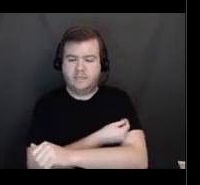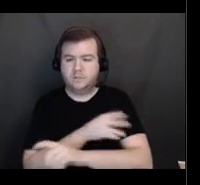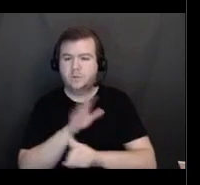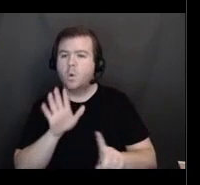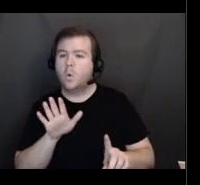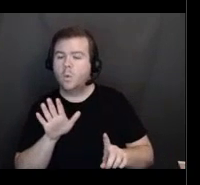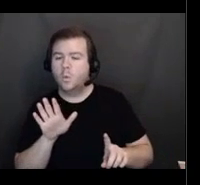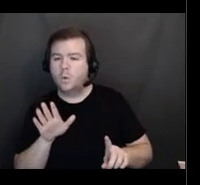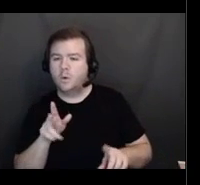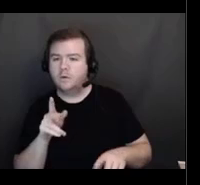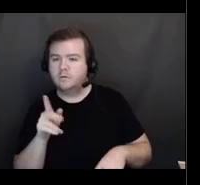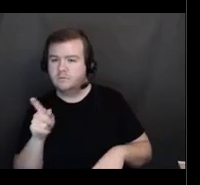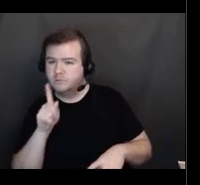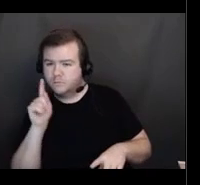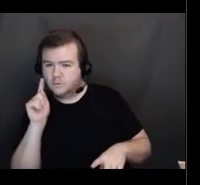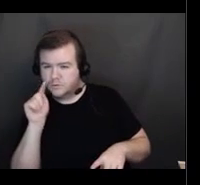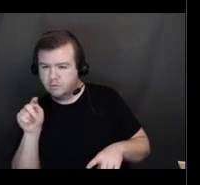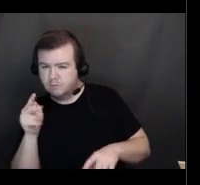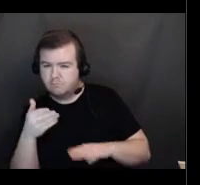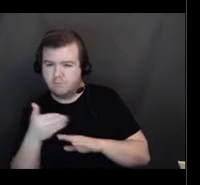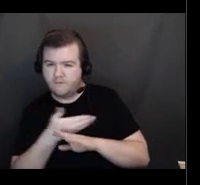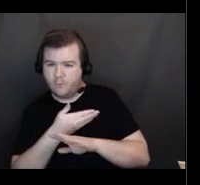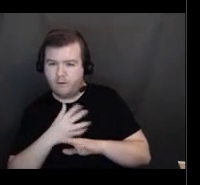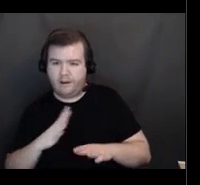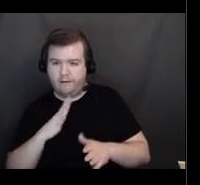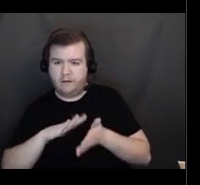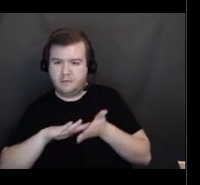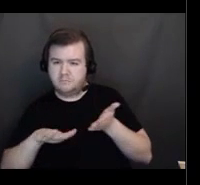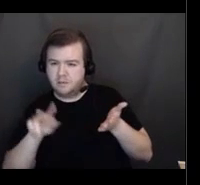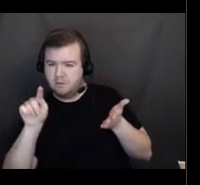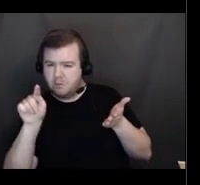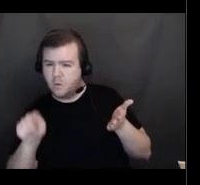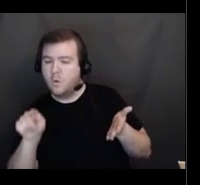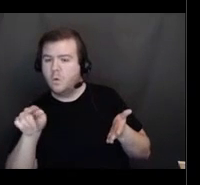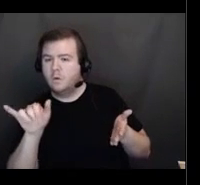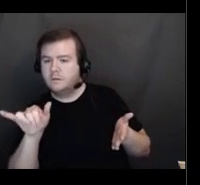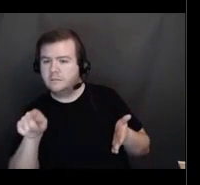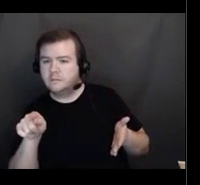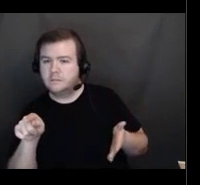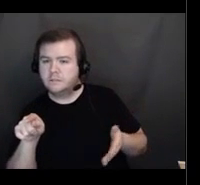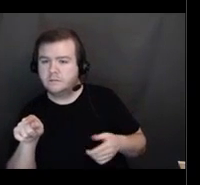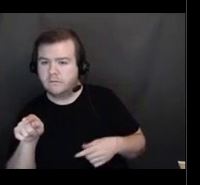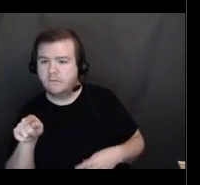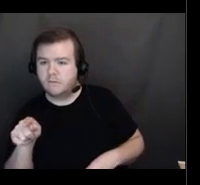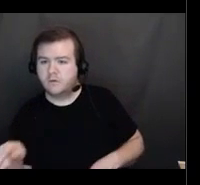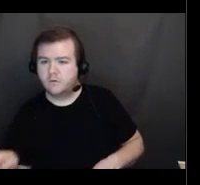And I just want to make sure before I let everybody go that we don't have any questions.